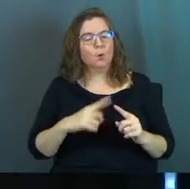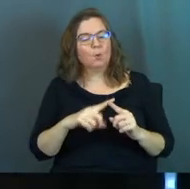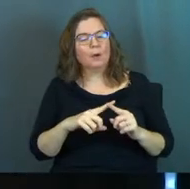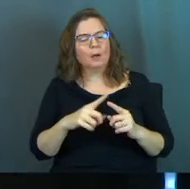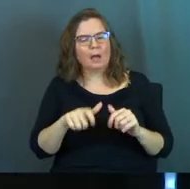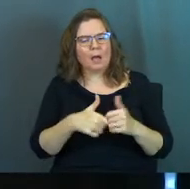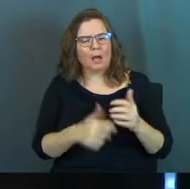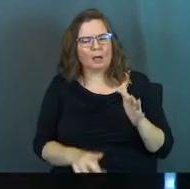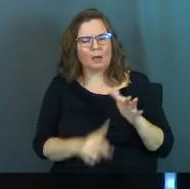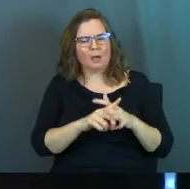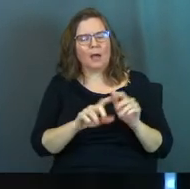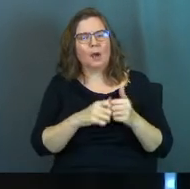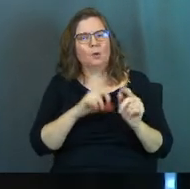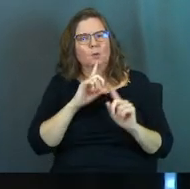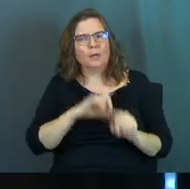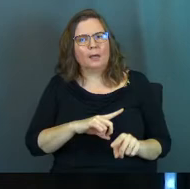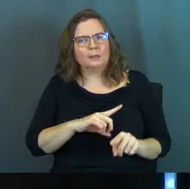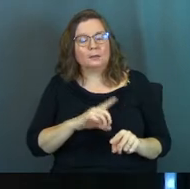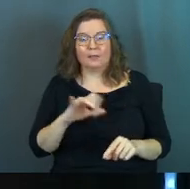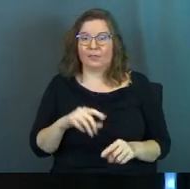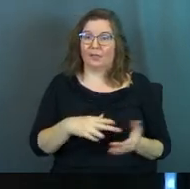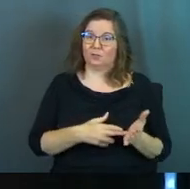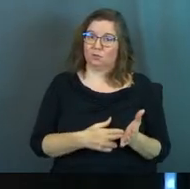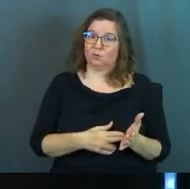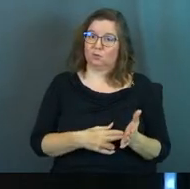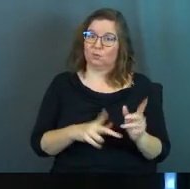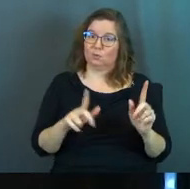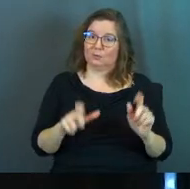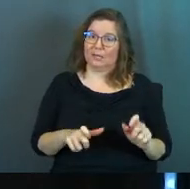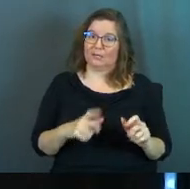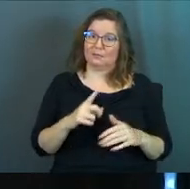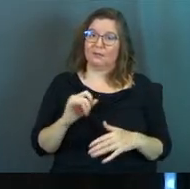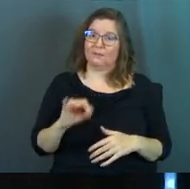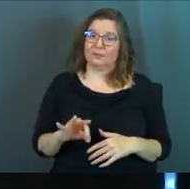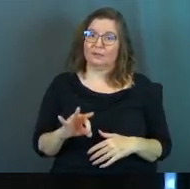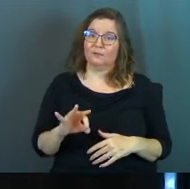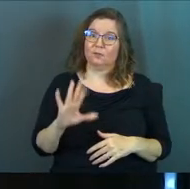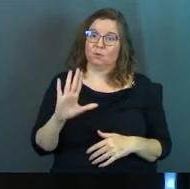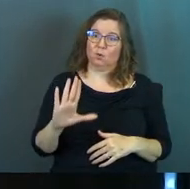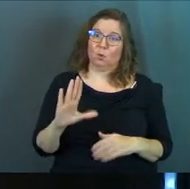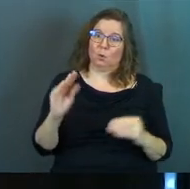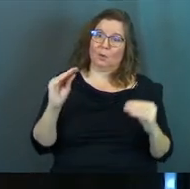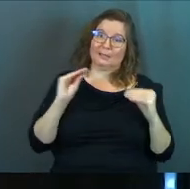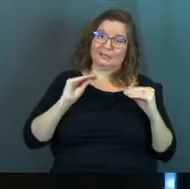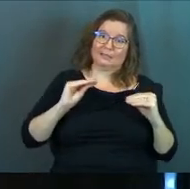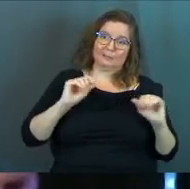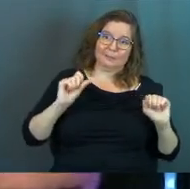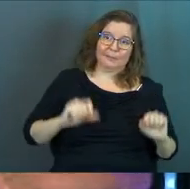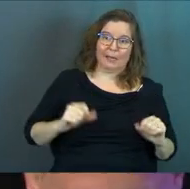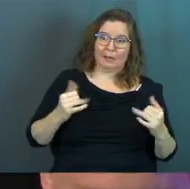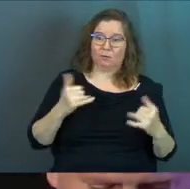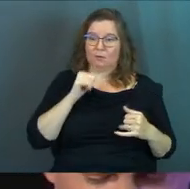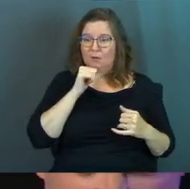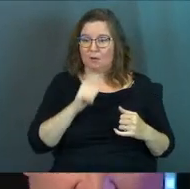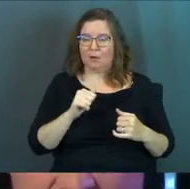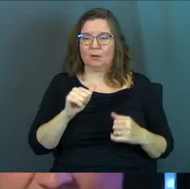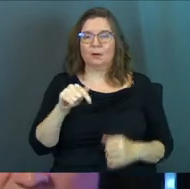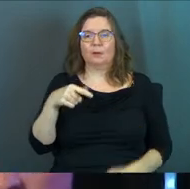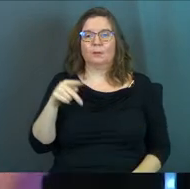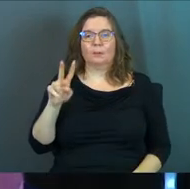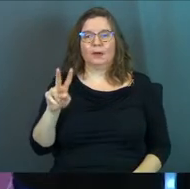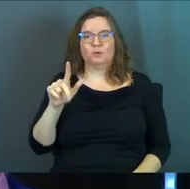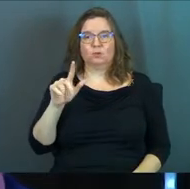when it comes, how will you react? That's a true test of whether or not you're teachable today. Proverbs 27